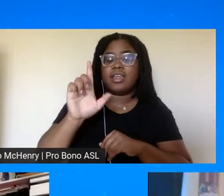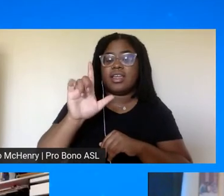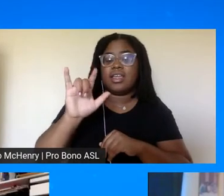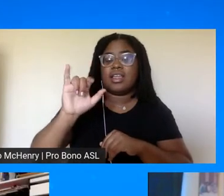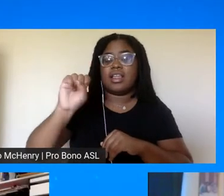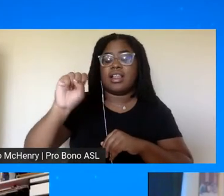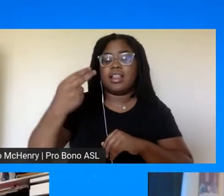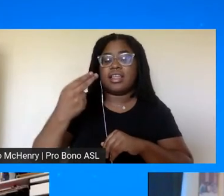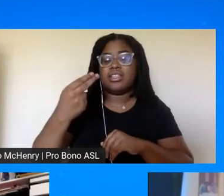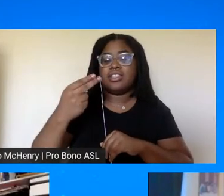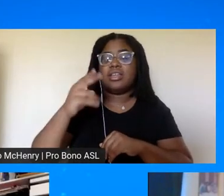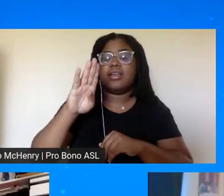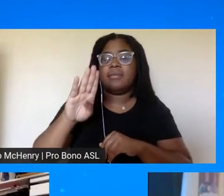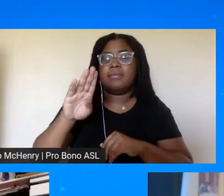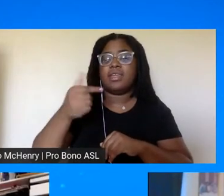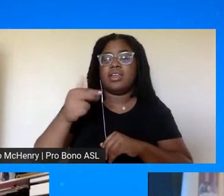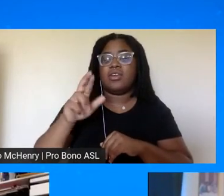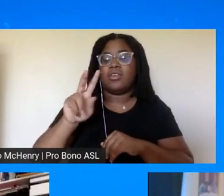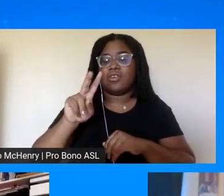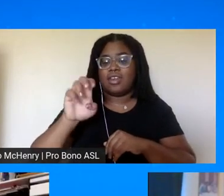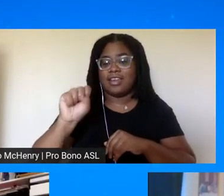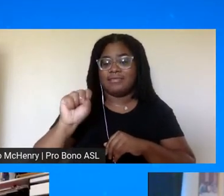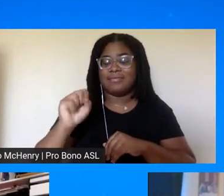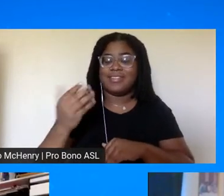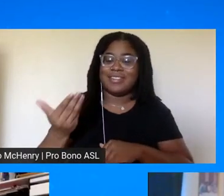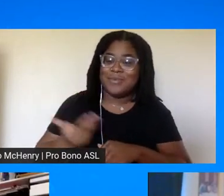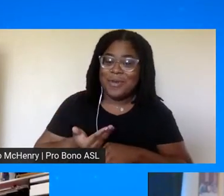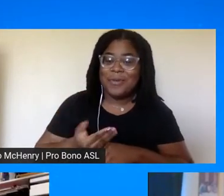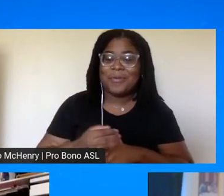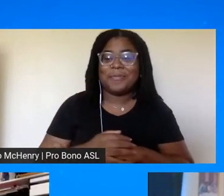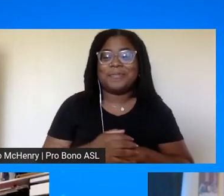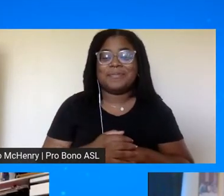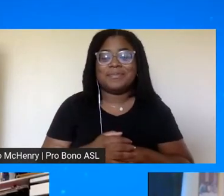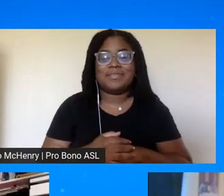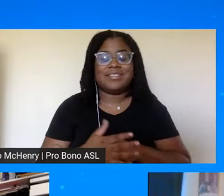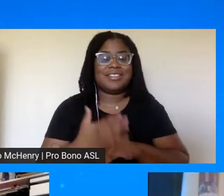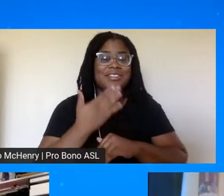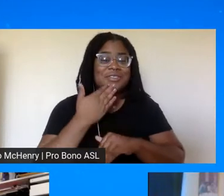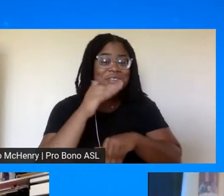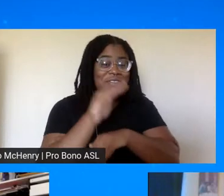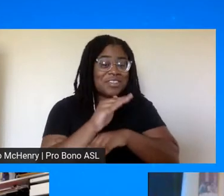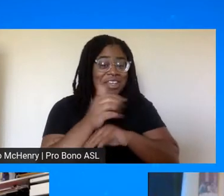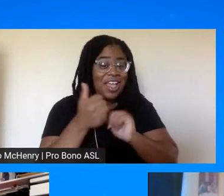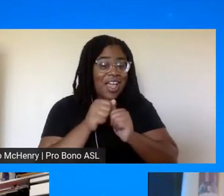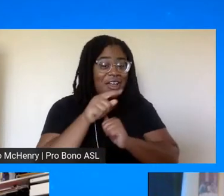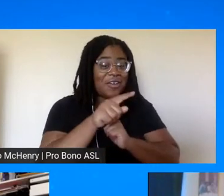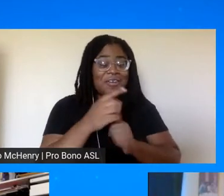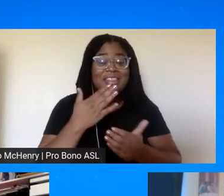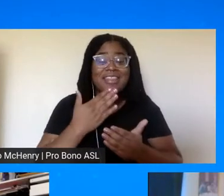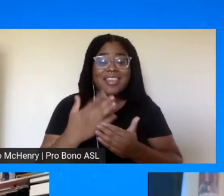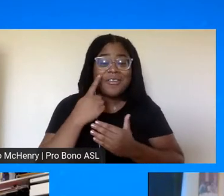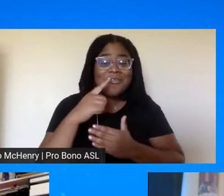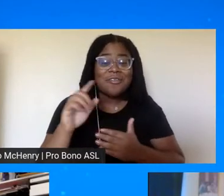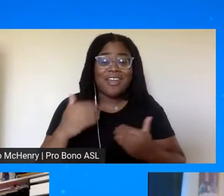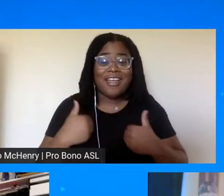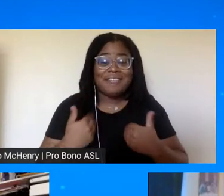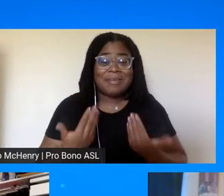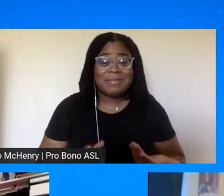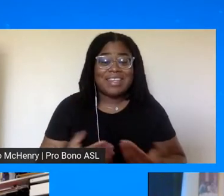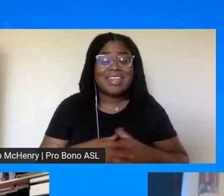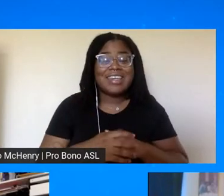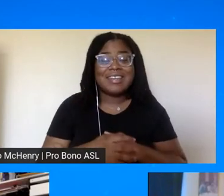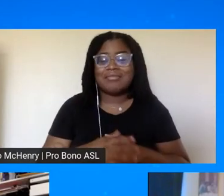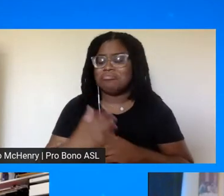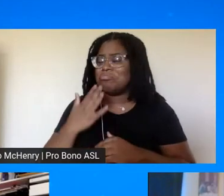joins us as well welcome dr graves good evening how are you thank you for having me i'm well